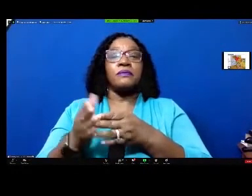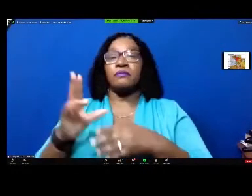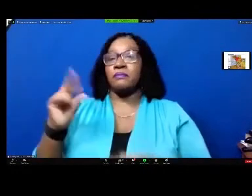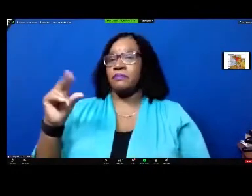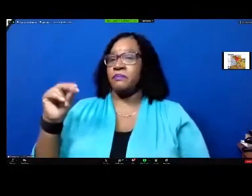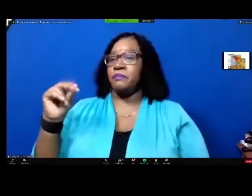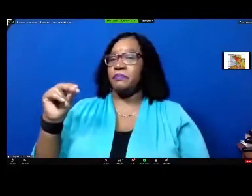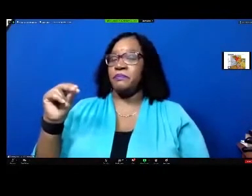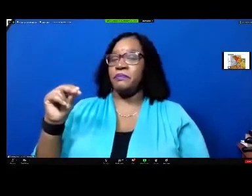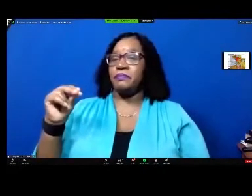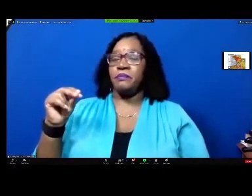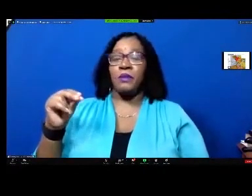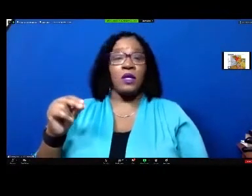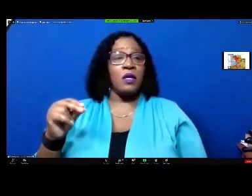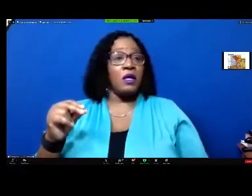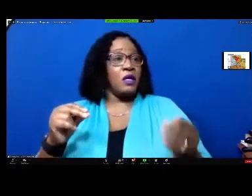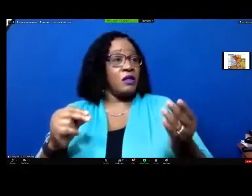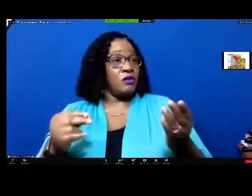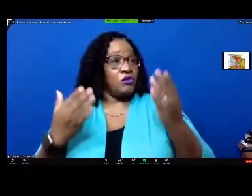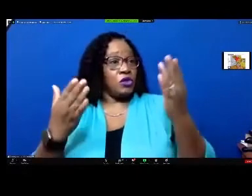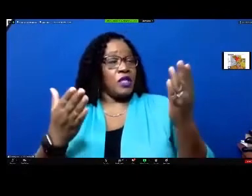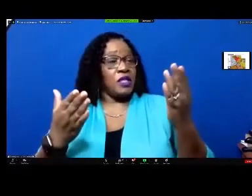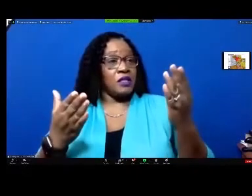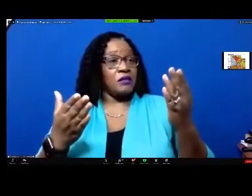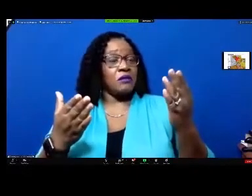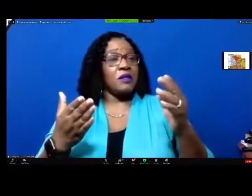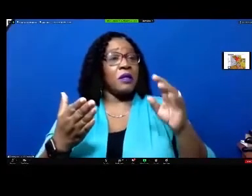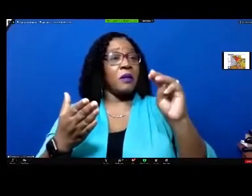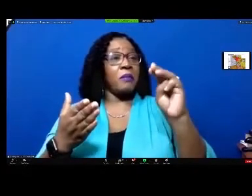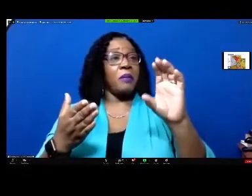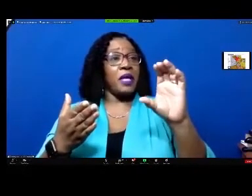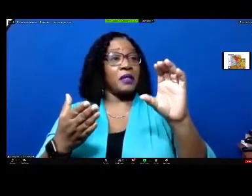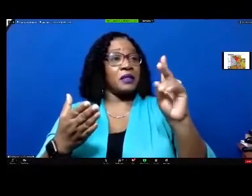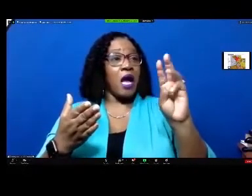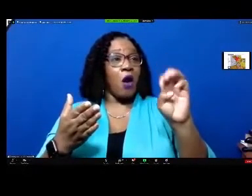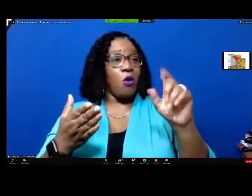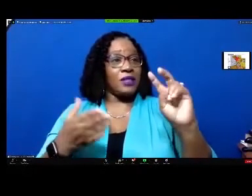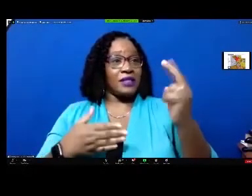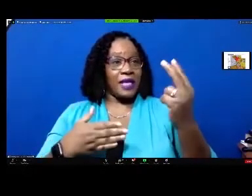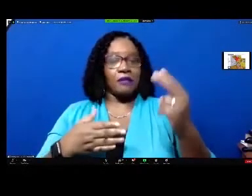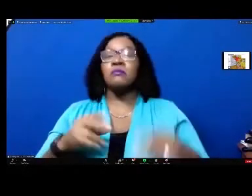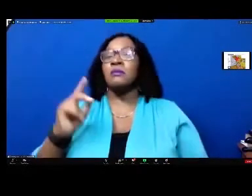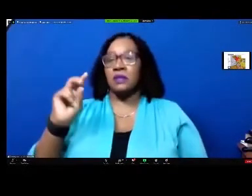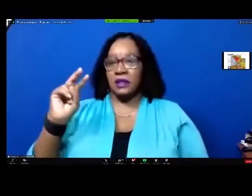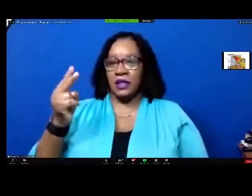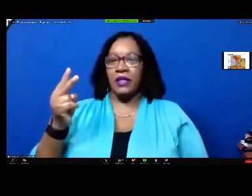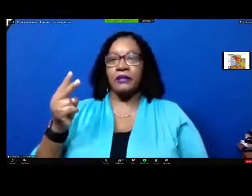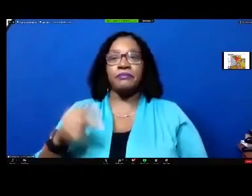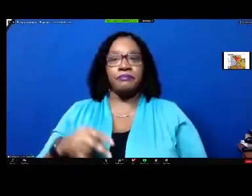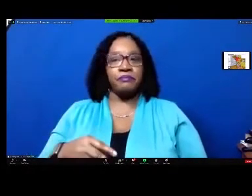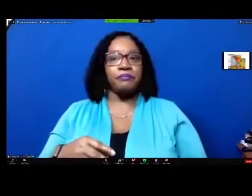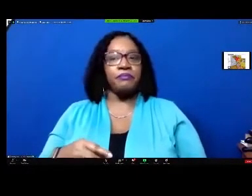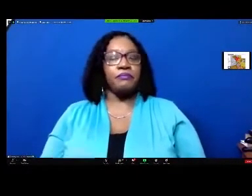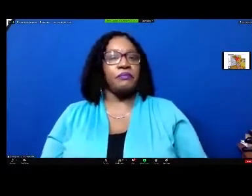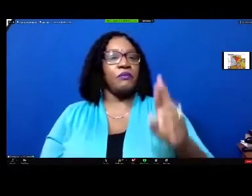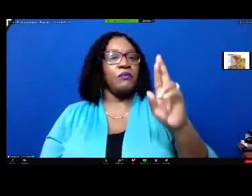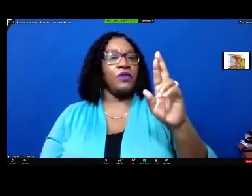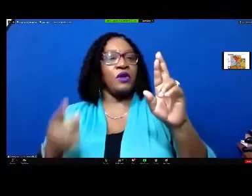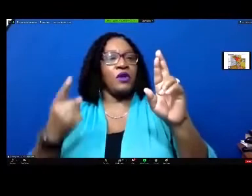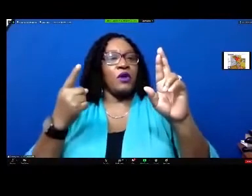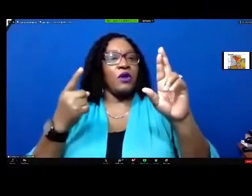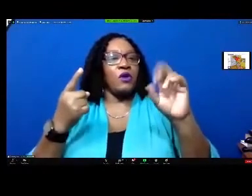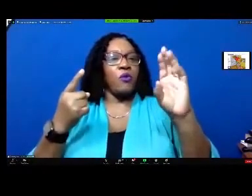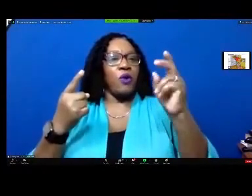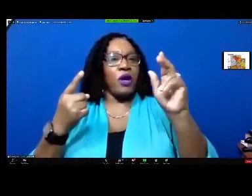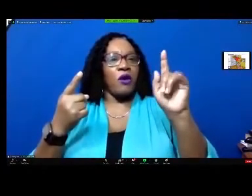okay so moved mr mayor moved by mr mcdonald's a second okay second mr recommend a